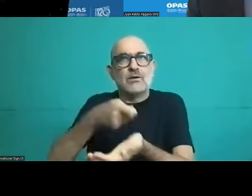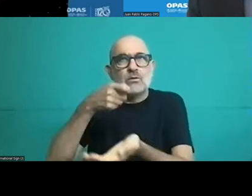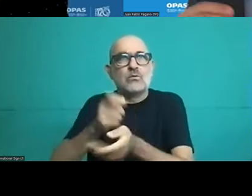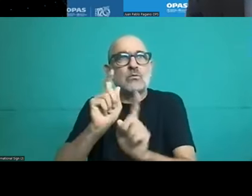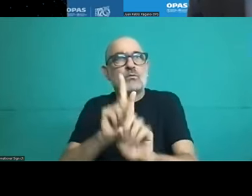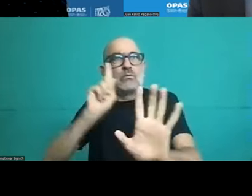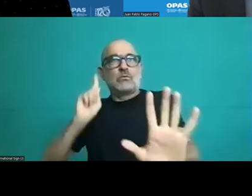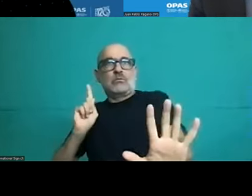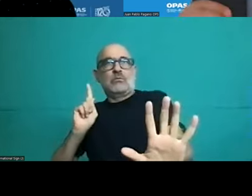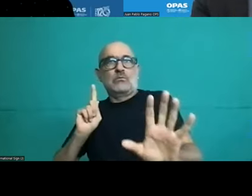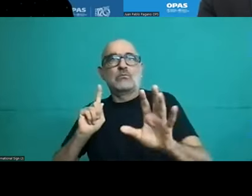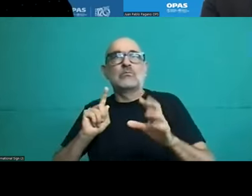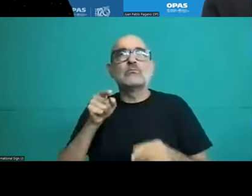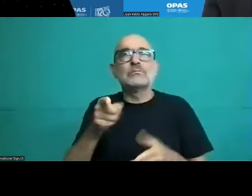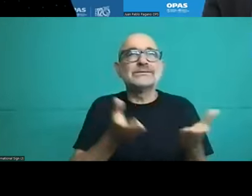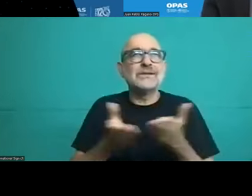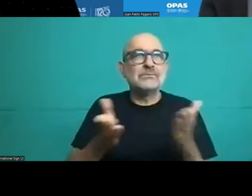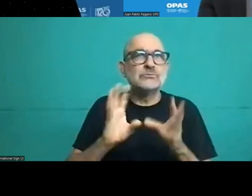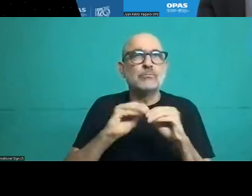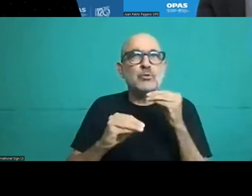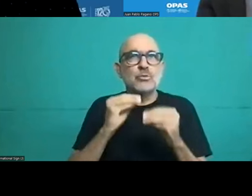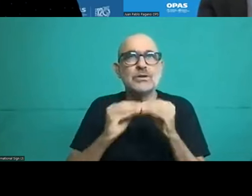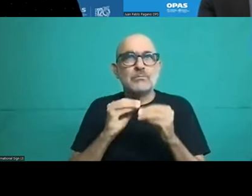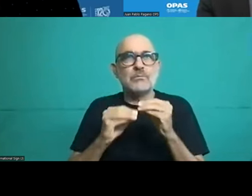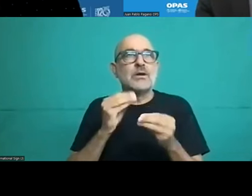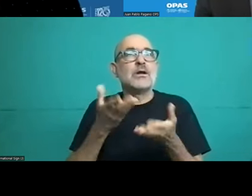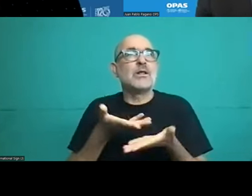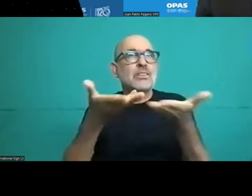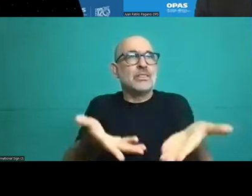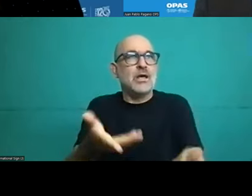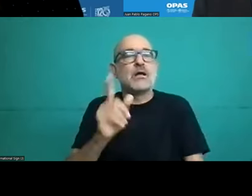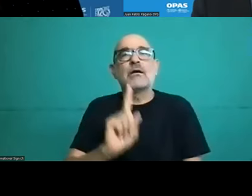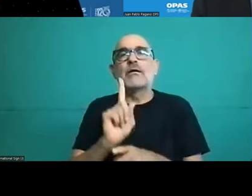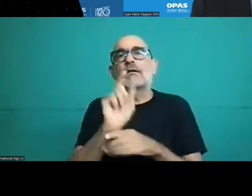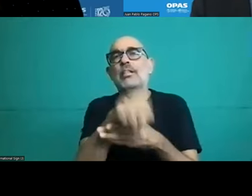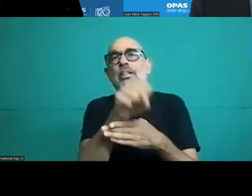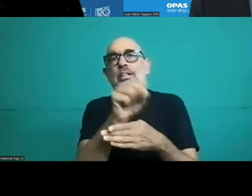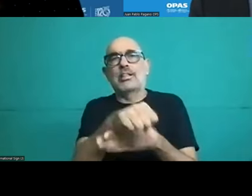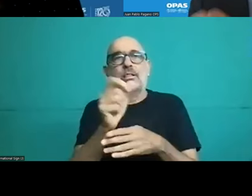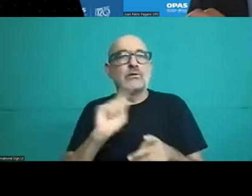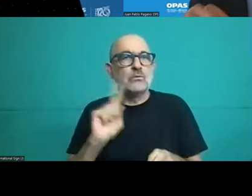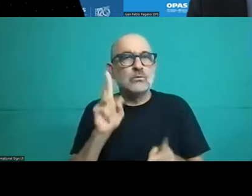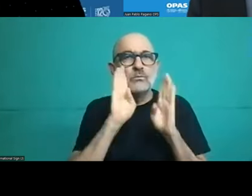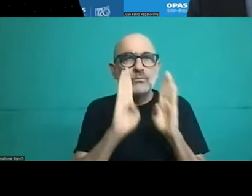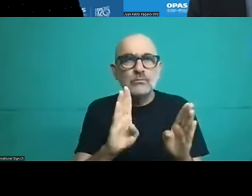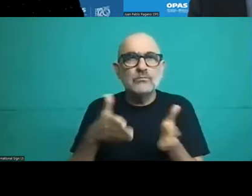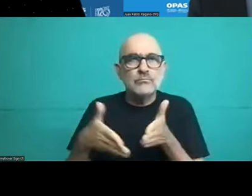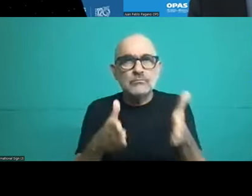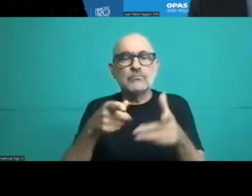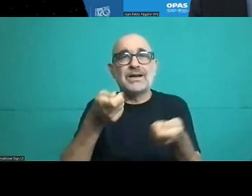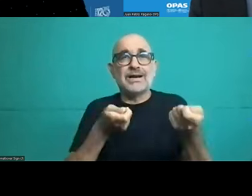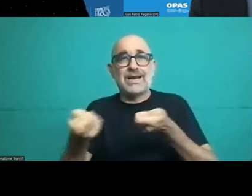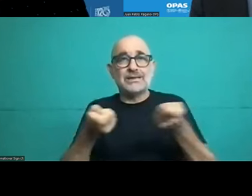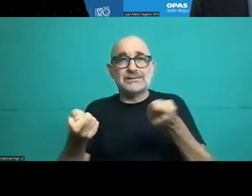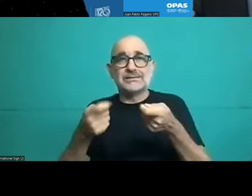implies a number of issues. The national health authorities, the national health agencies and the superintendents want to